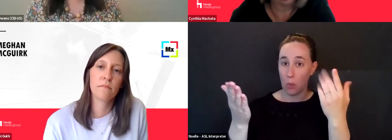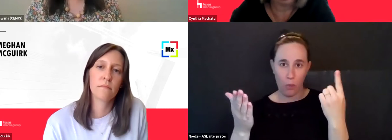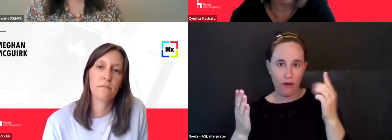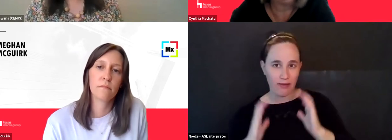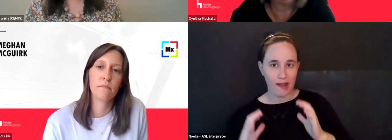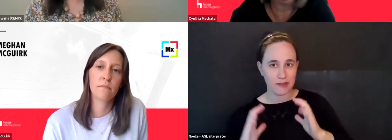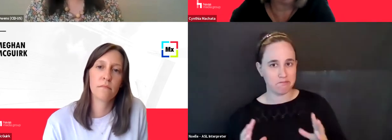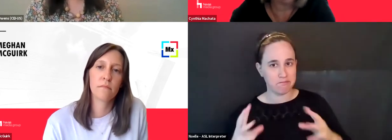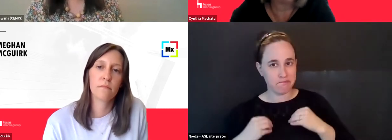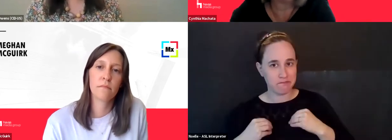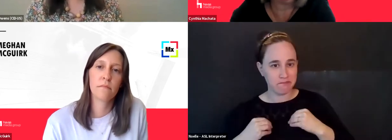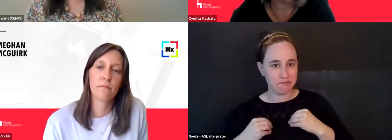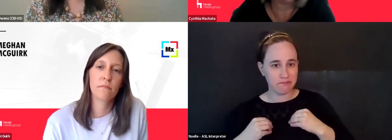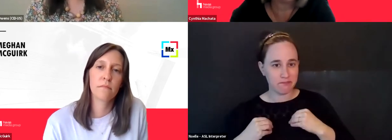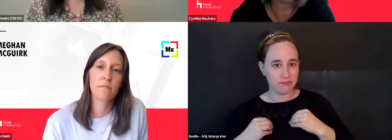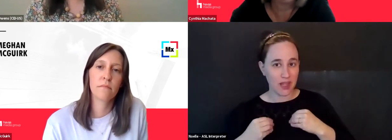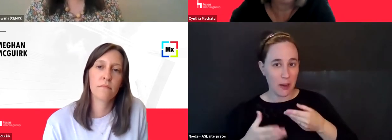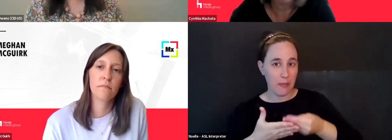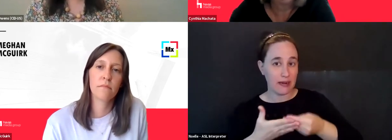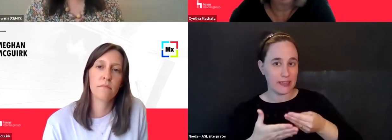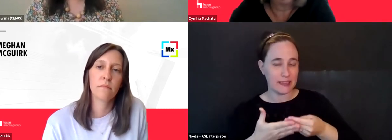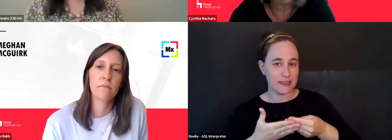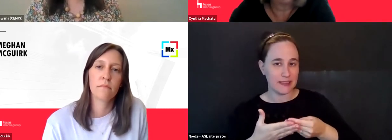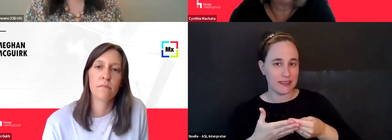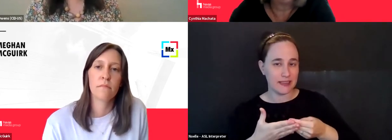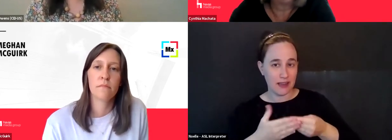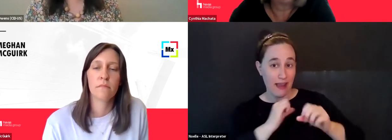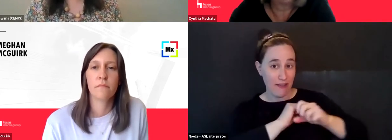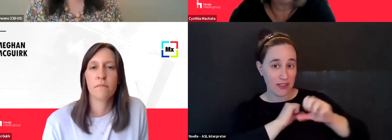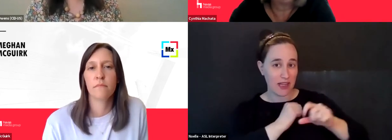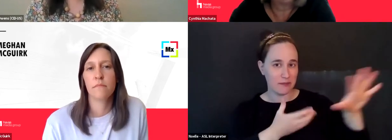take, um, their, their dollars off of Facebook. Um,